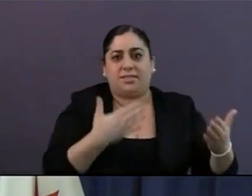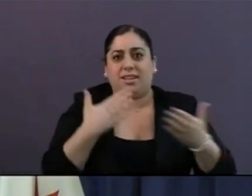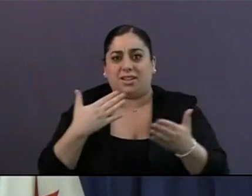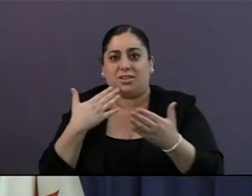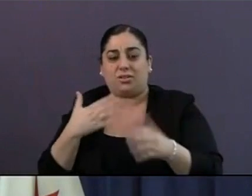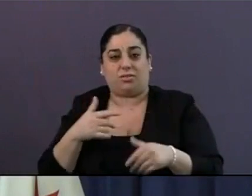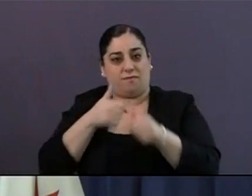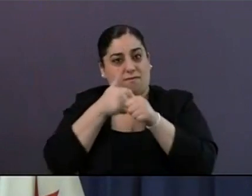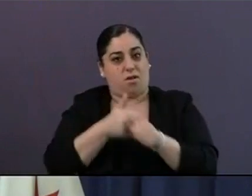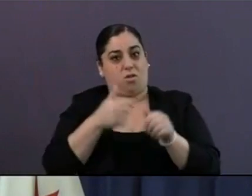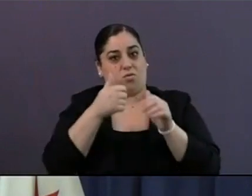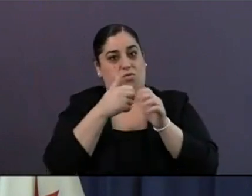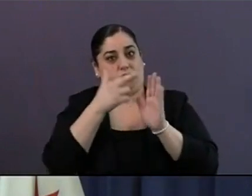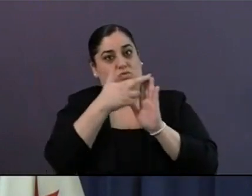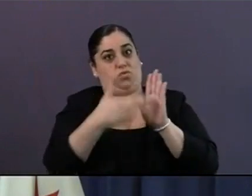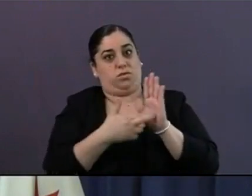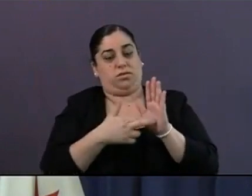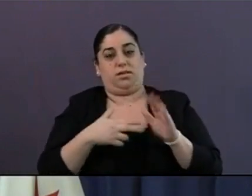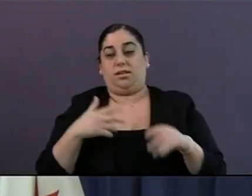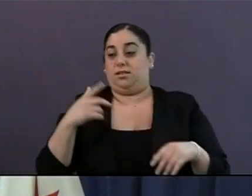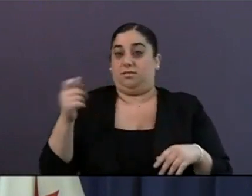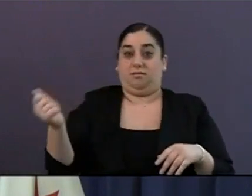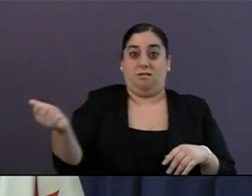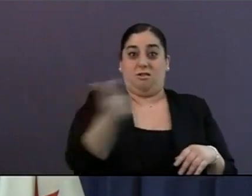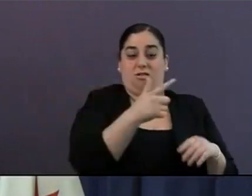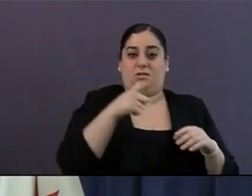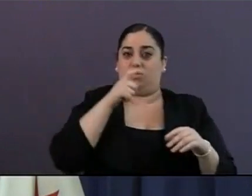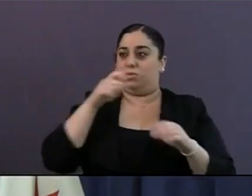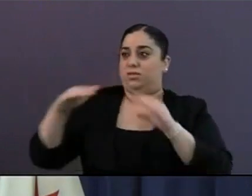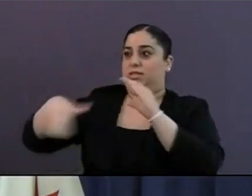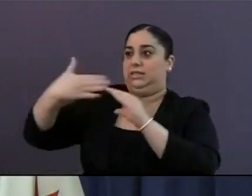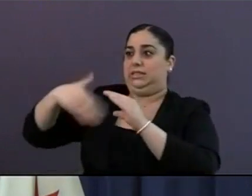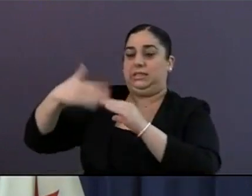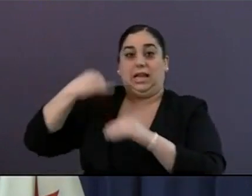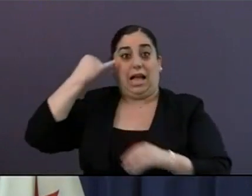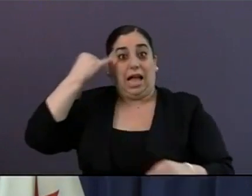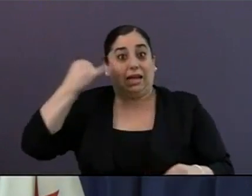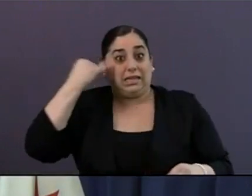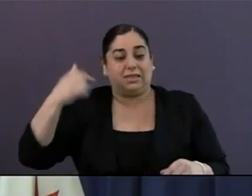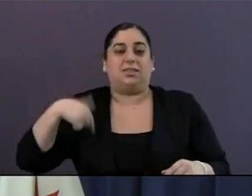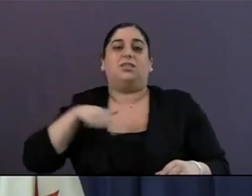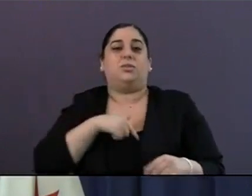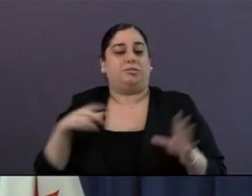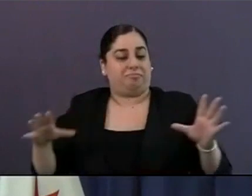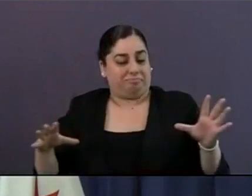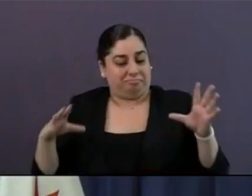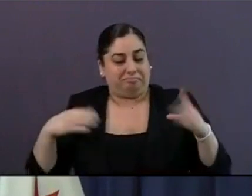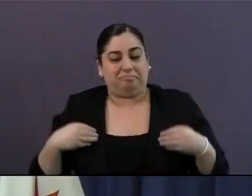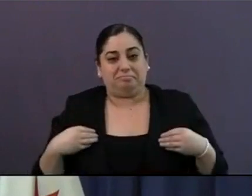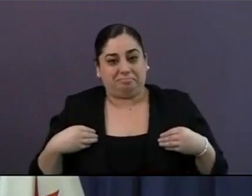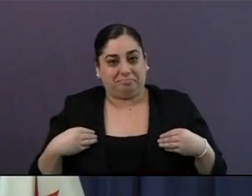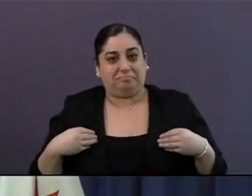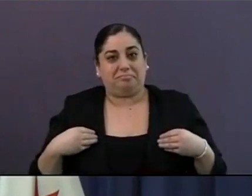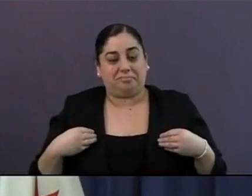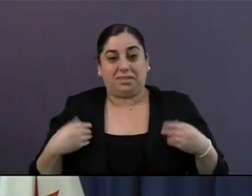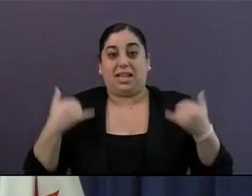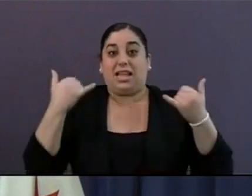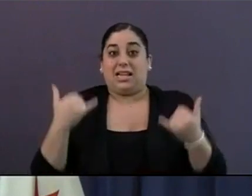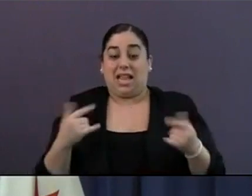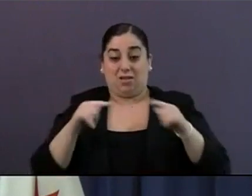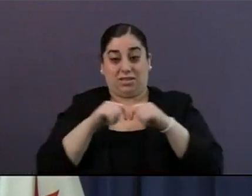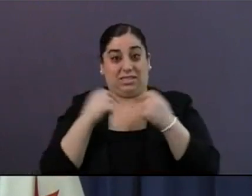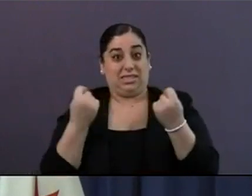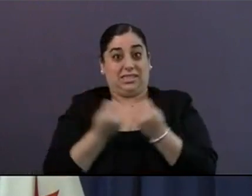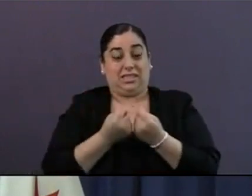on the Slow Streets and because of that we're expanding the program. Our teams are in the process of planning a hundred